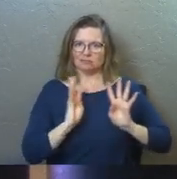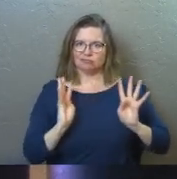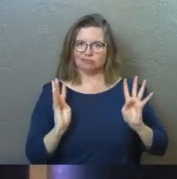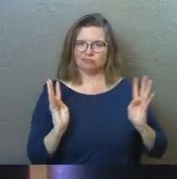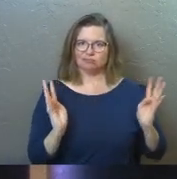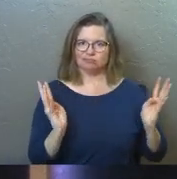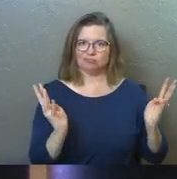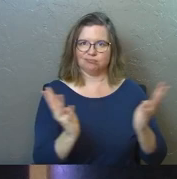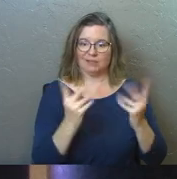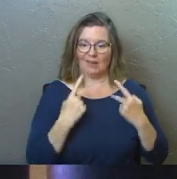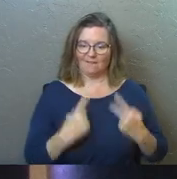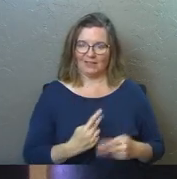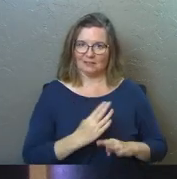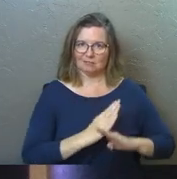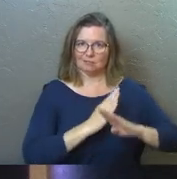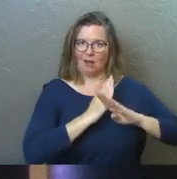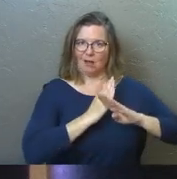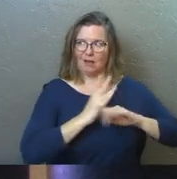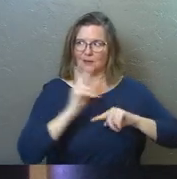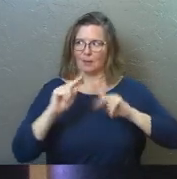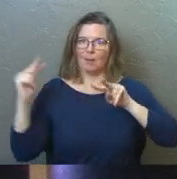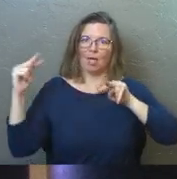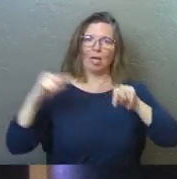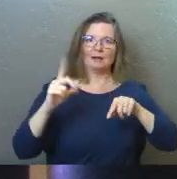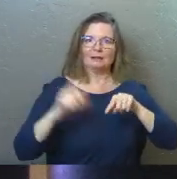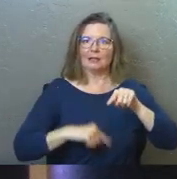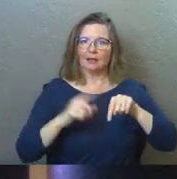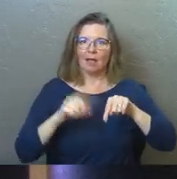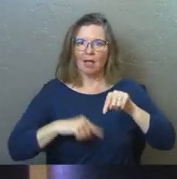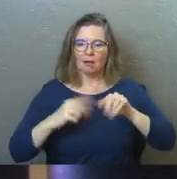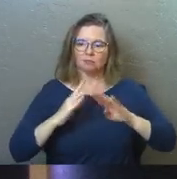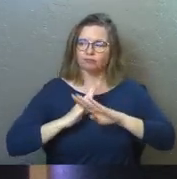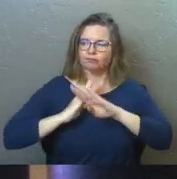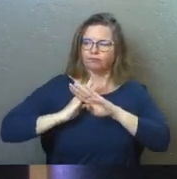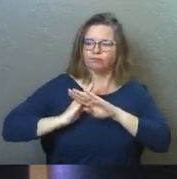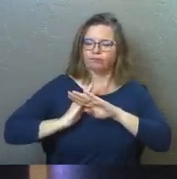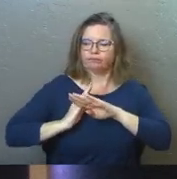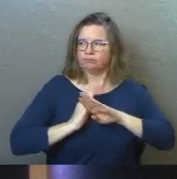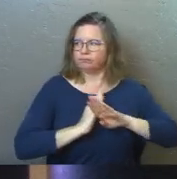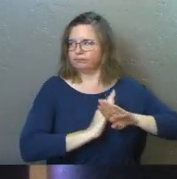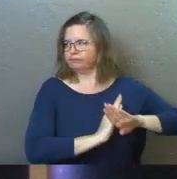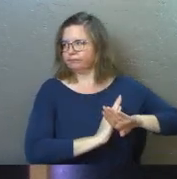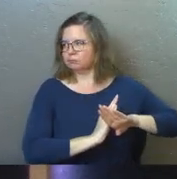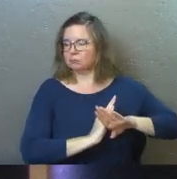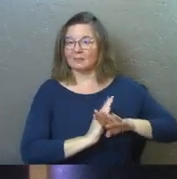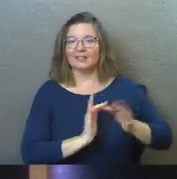They physically surround the guy. They're doing this the Jesus way.